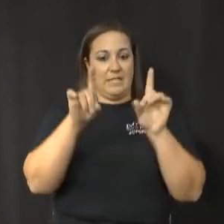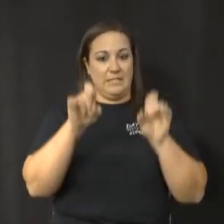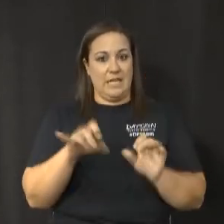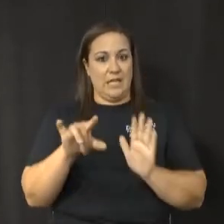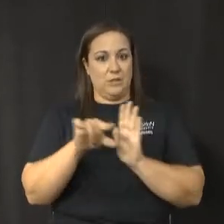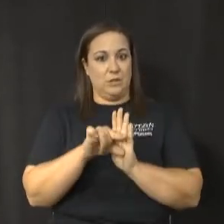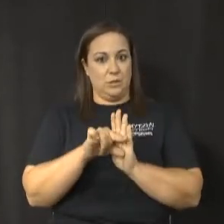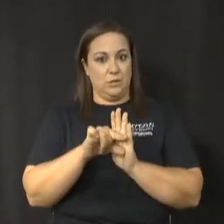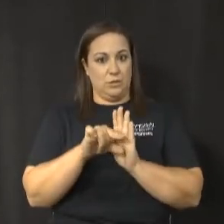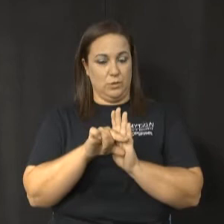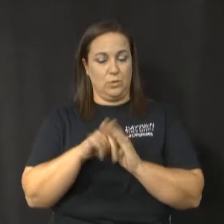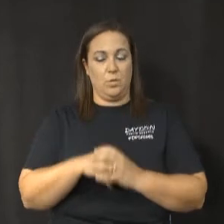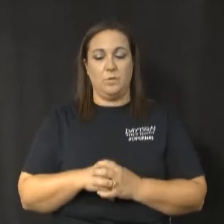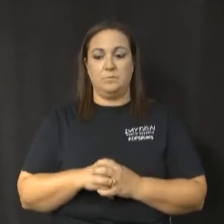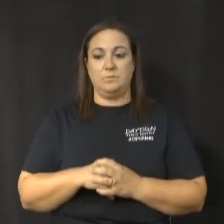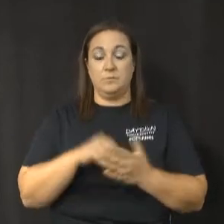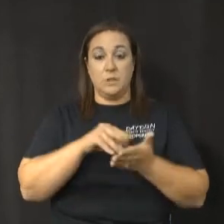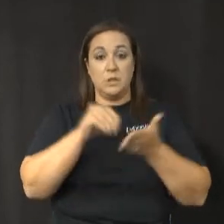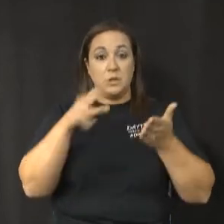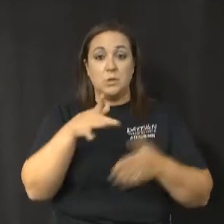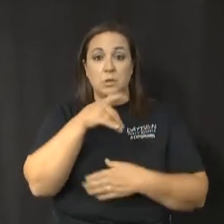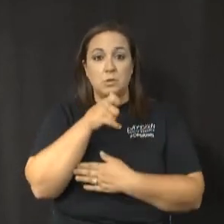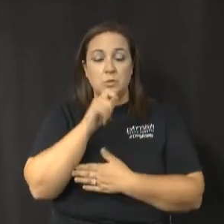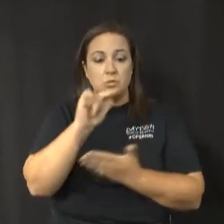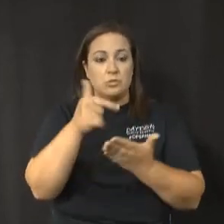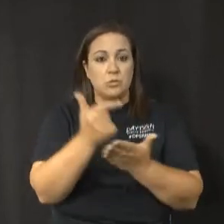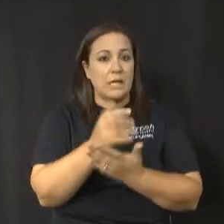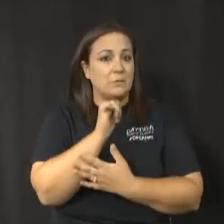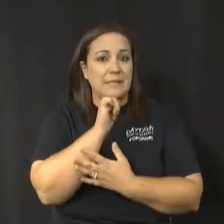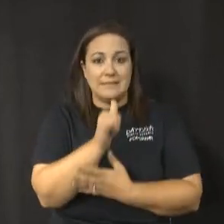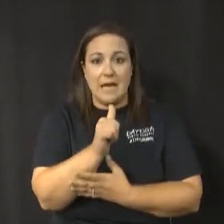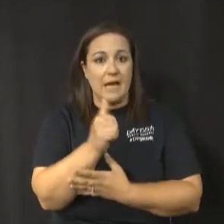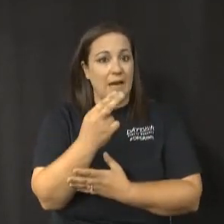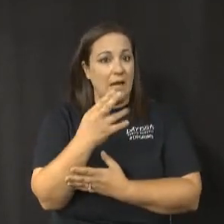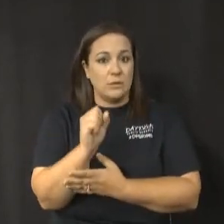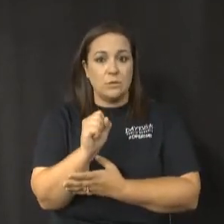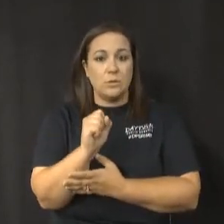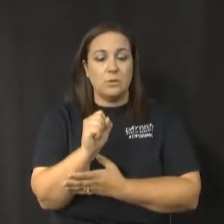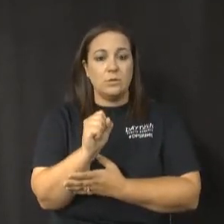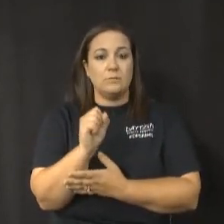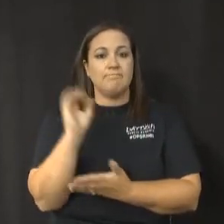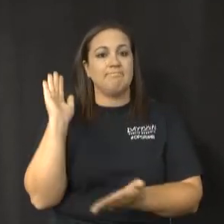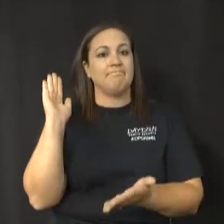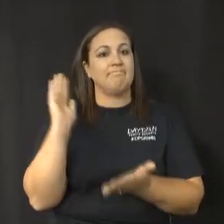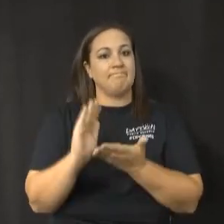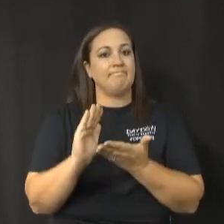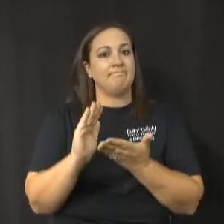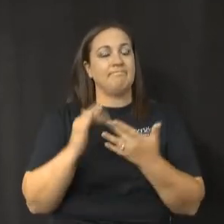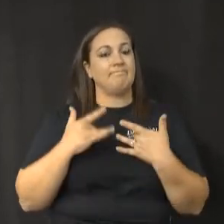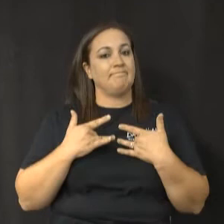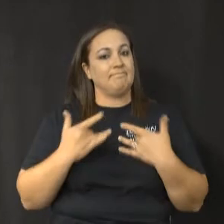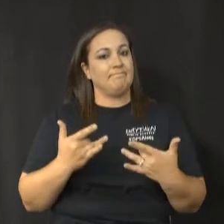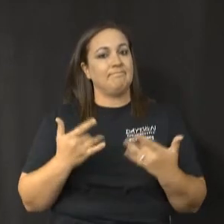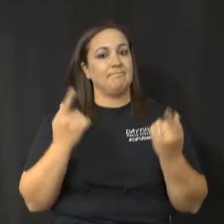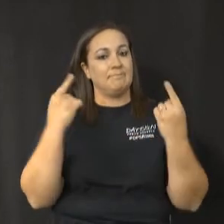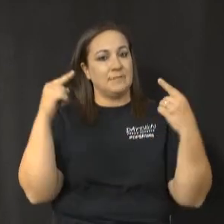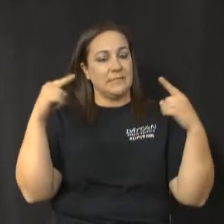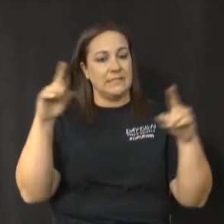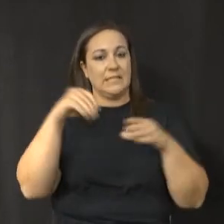Students who do not graduate high school are less likely to succeed in a viable career.